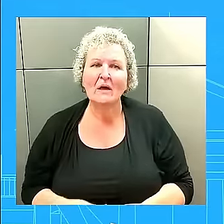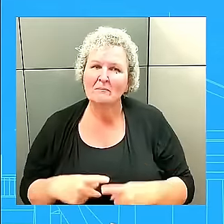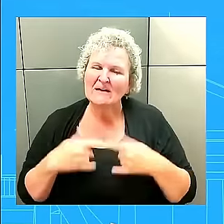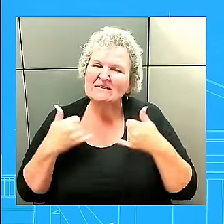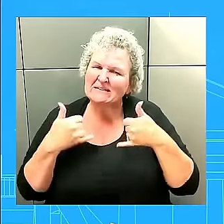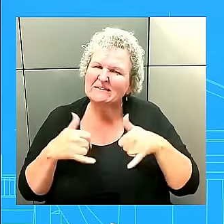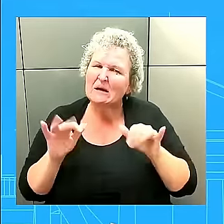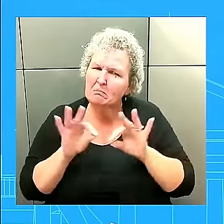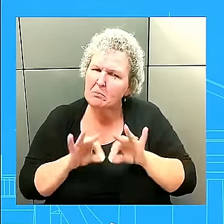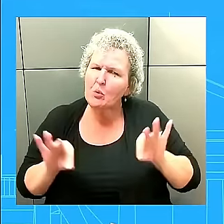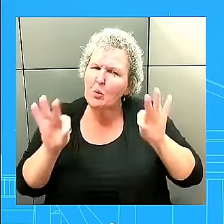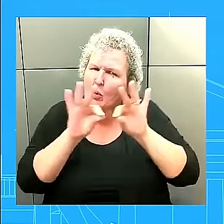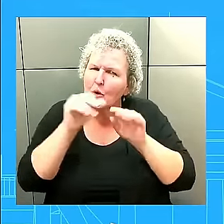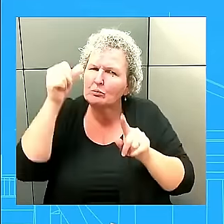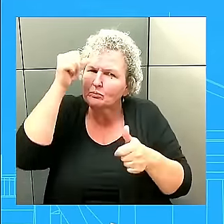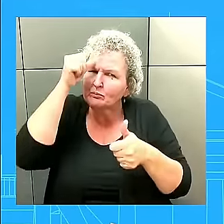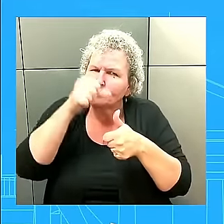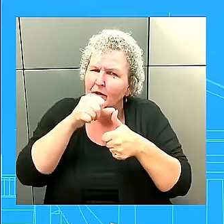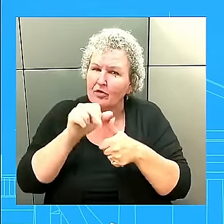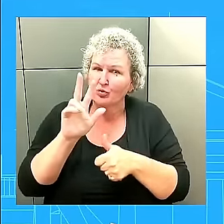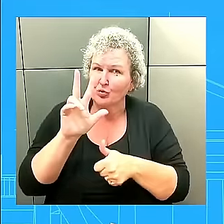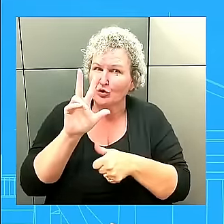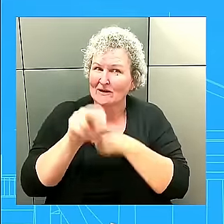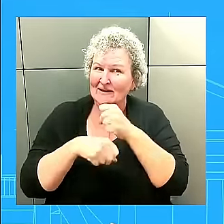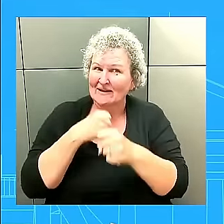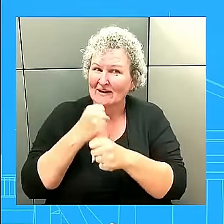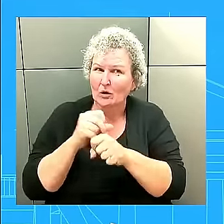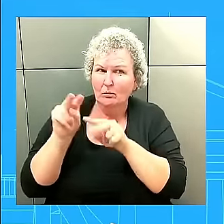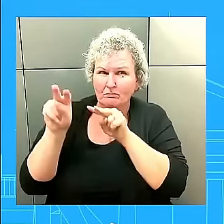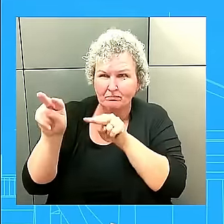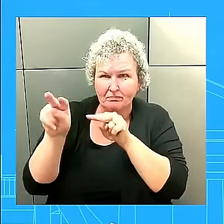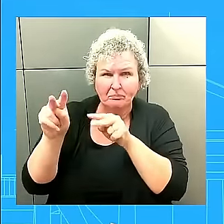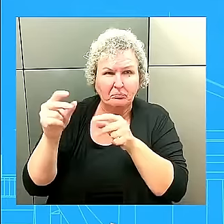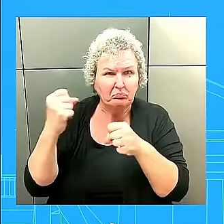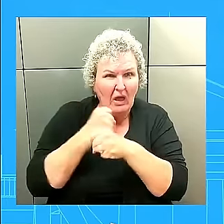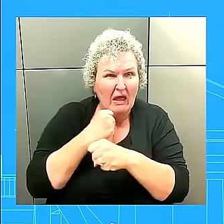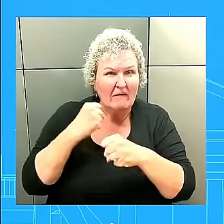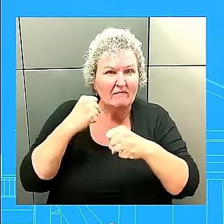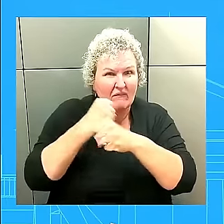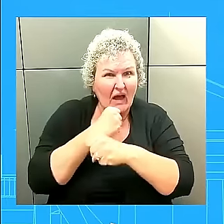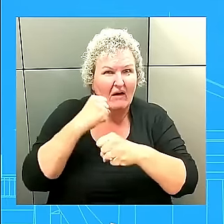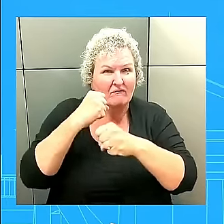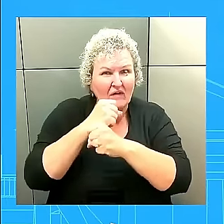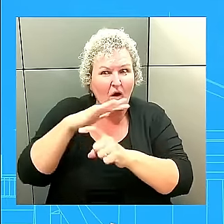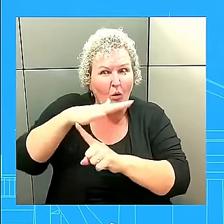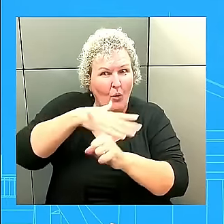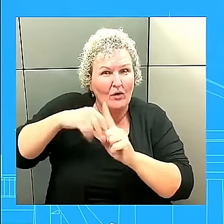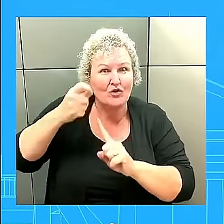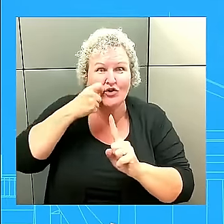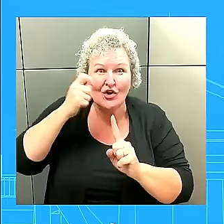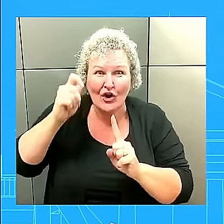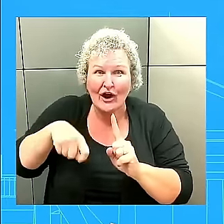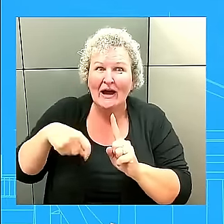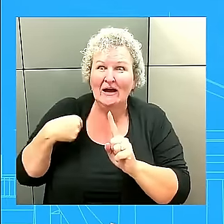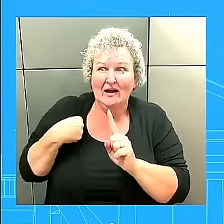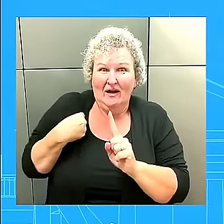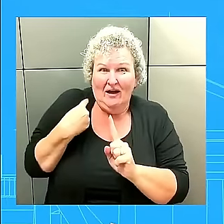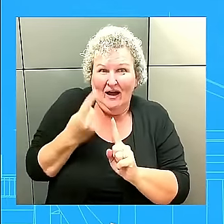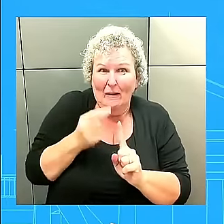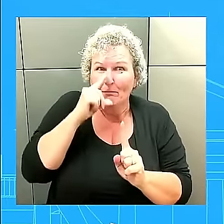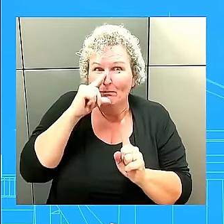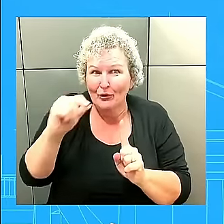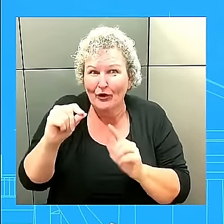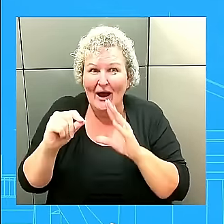that he's been fighting in and around Ukraine, Mr. Putin and his military has